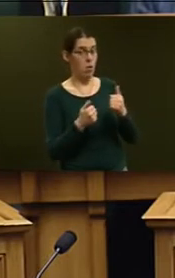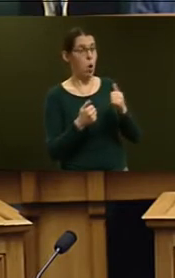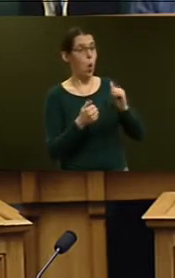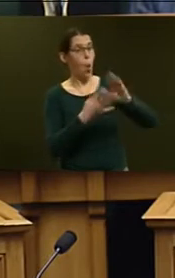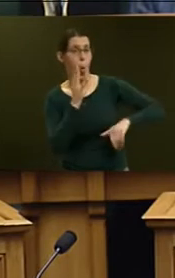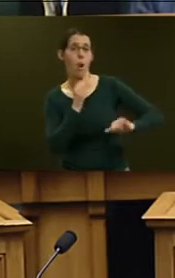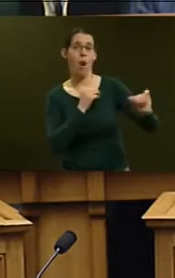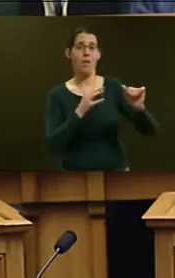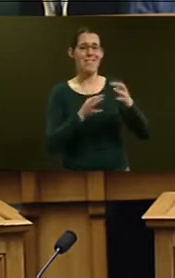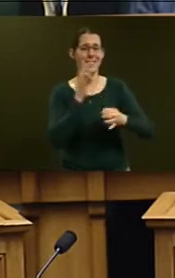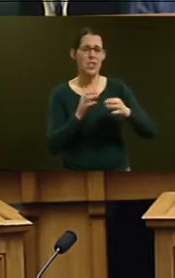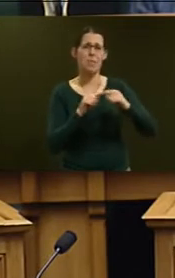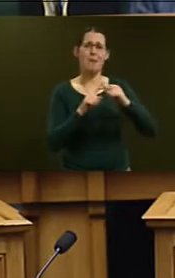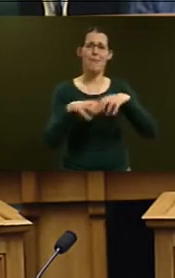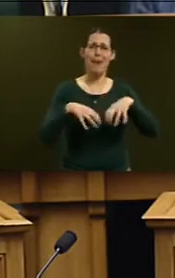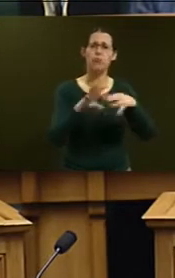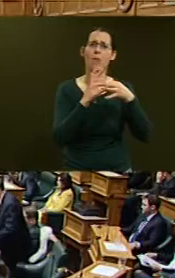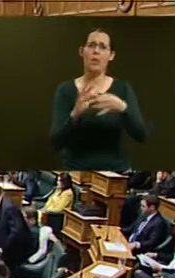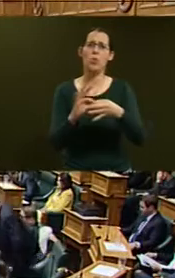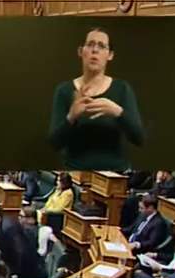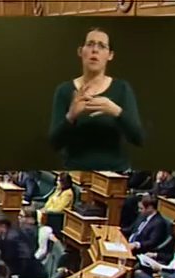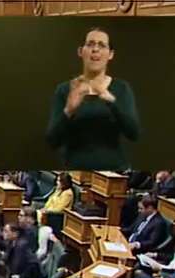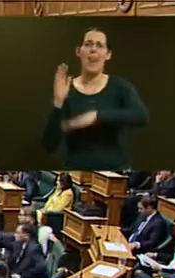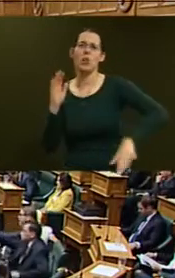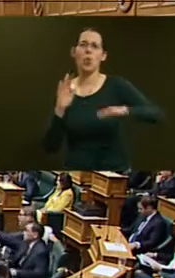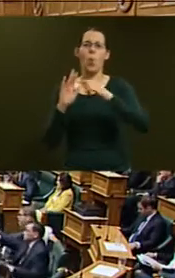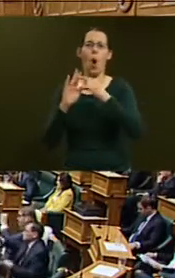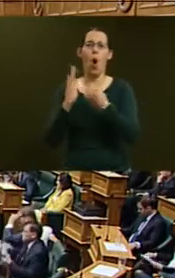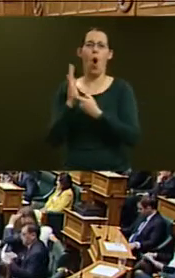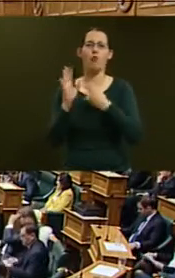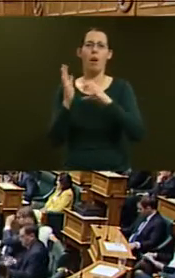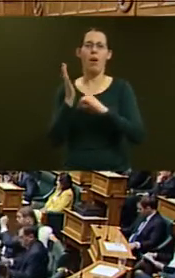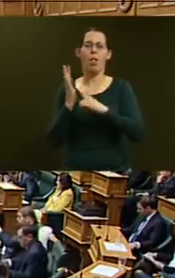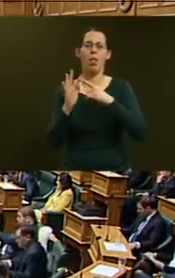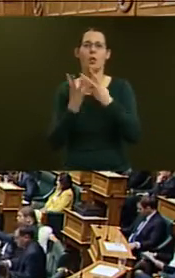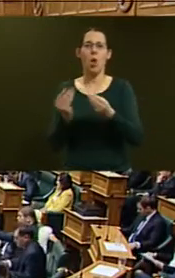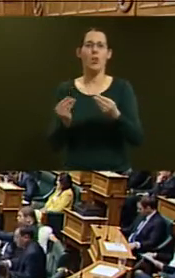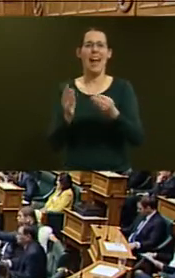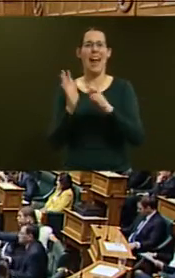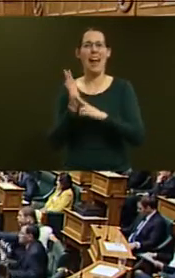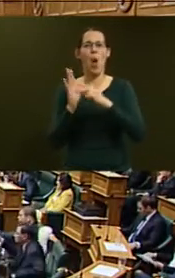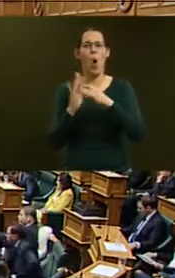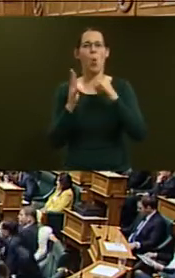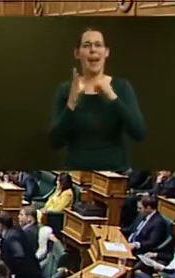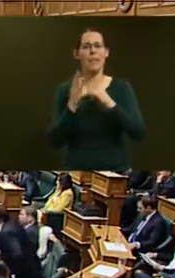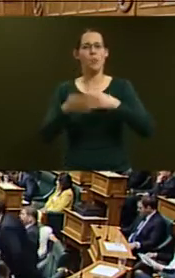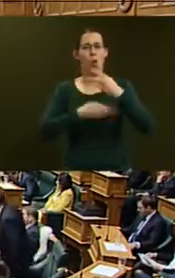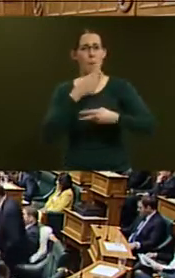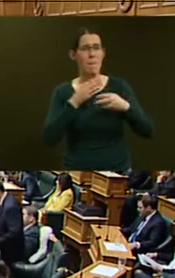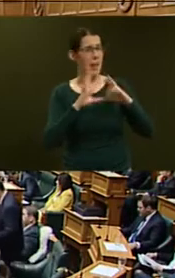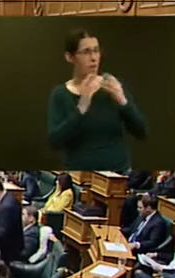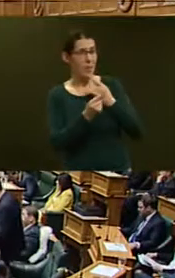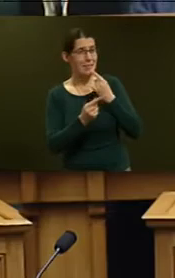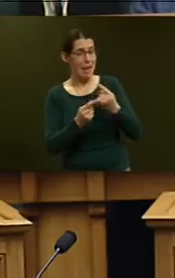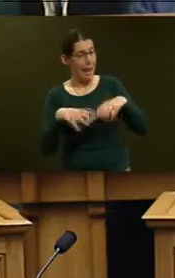regarding the National Oracle Solution NOS program? The Honourable Dr. David Clark. Mr. Speaker, yes, in their context. Supplementary.